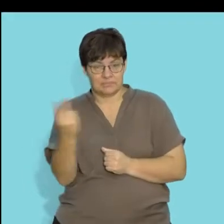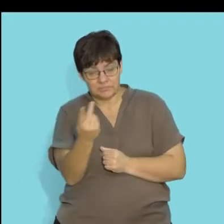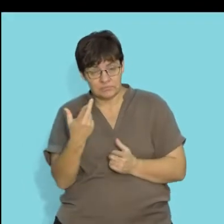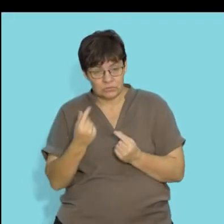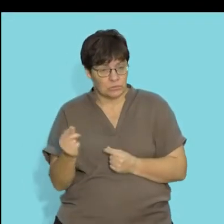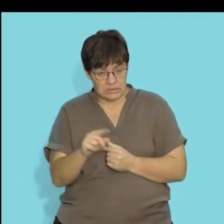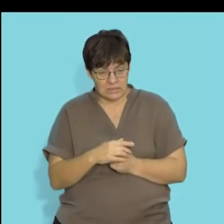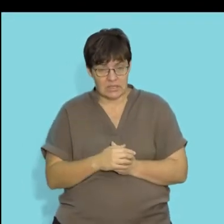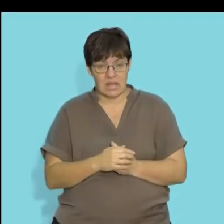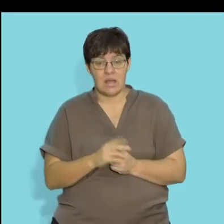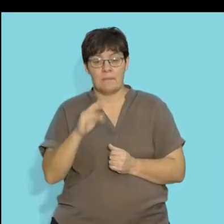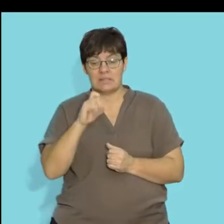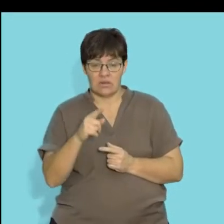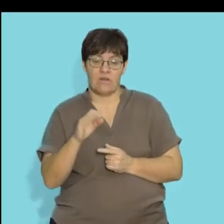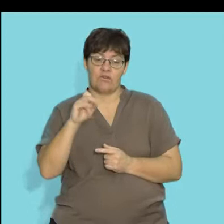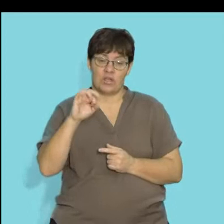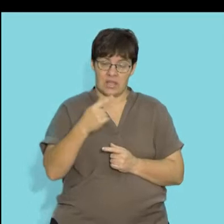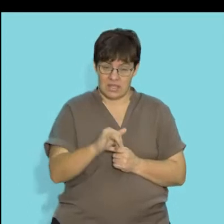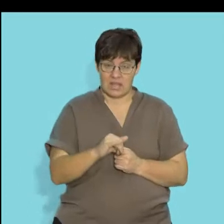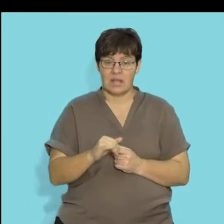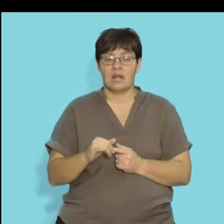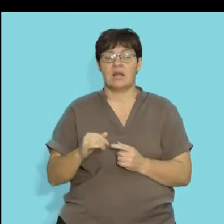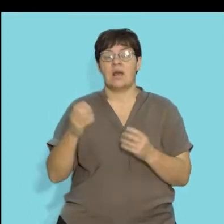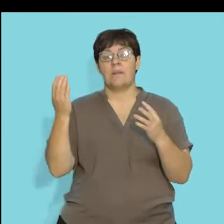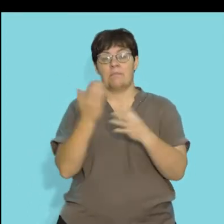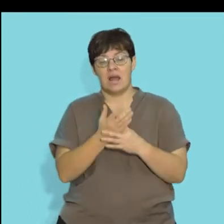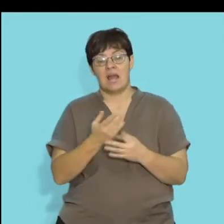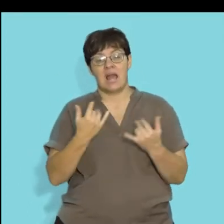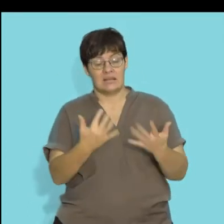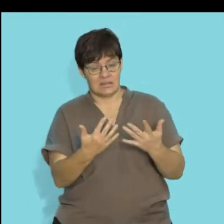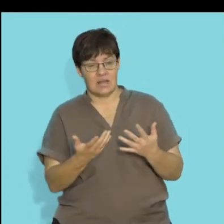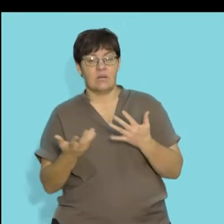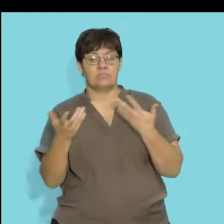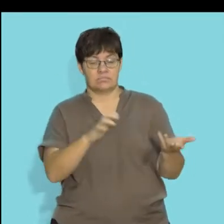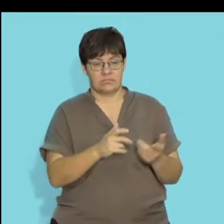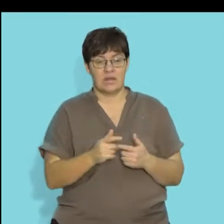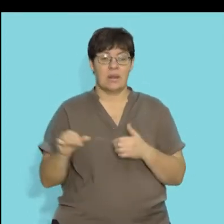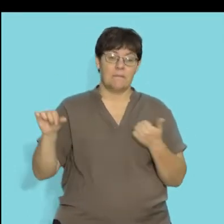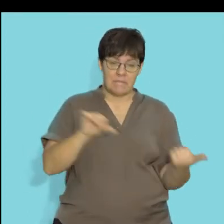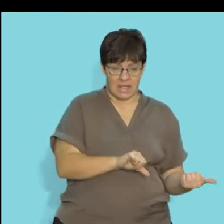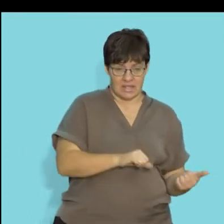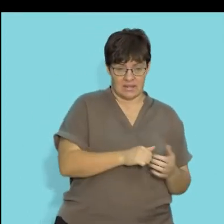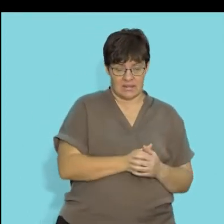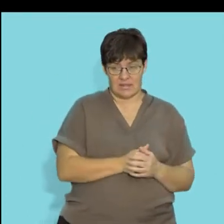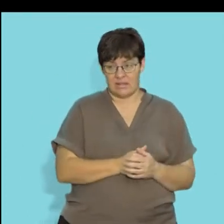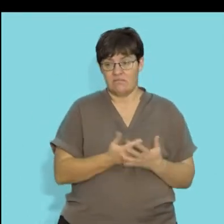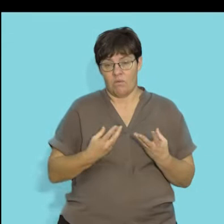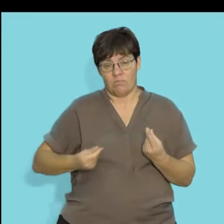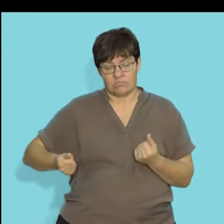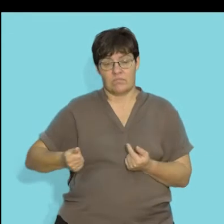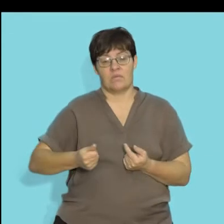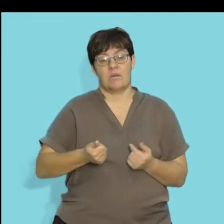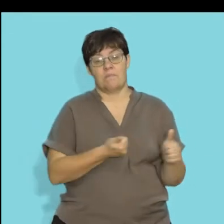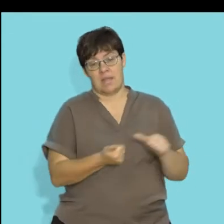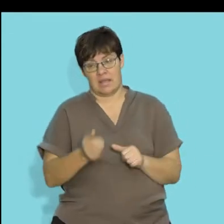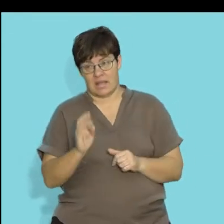are organisms, as we mentioned, bacteria and fungi, which break down plant and animal remains and returns the nutrients to the